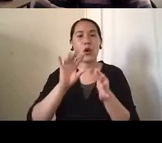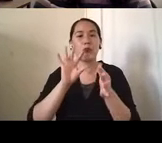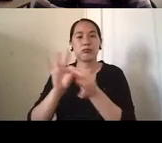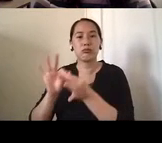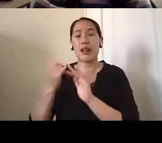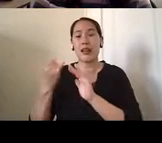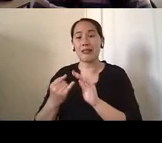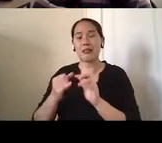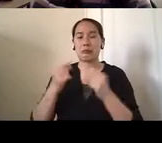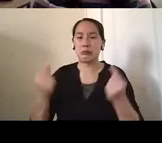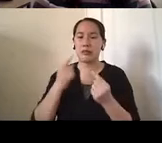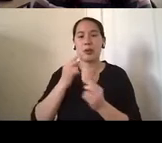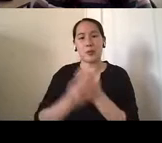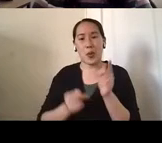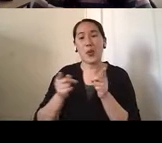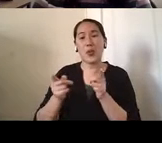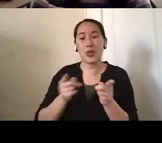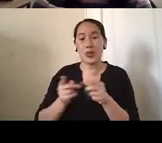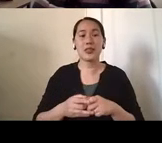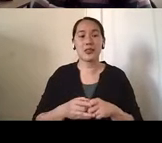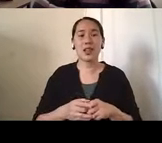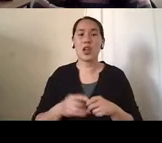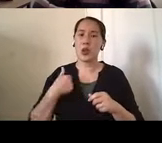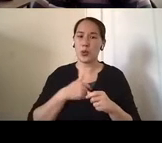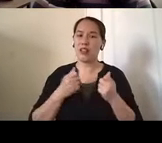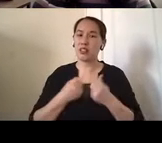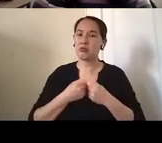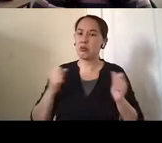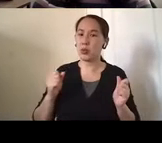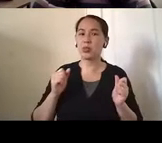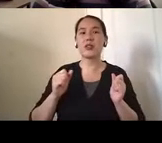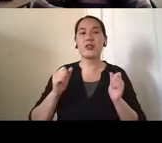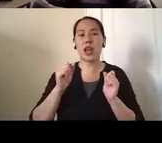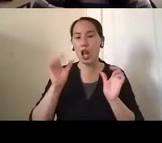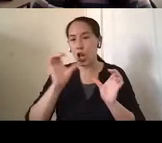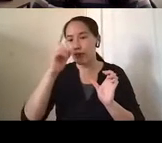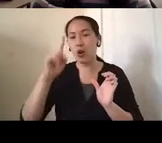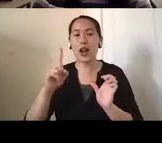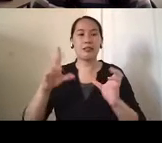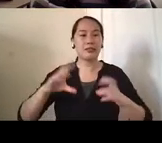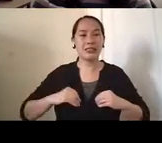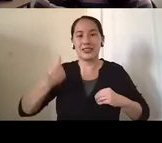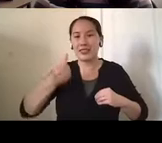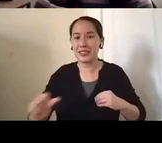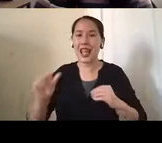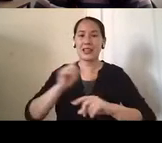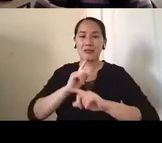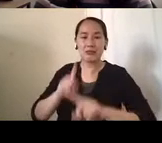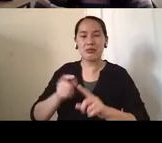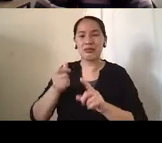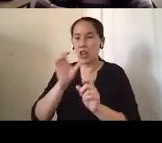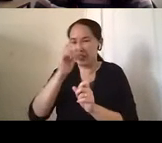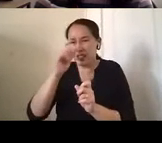for both individuals to further open ourselves to look for and receive the slightest example of a response and enjoyment.